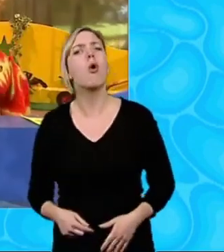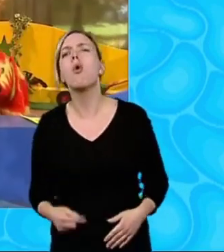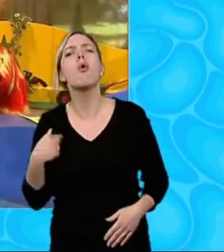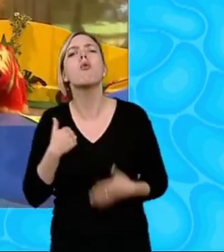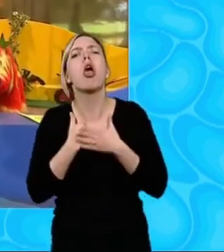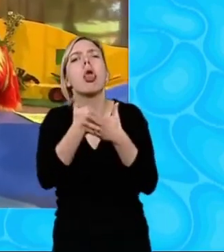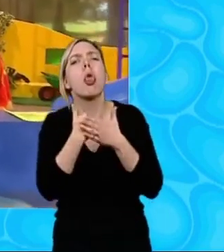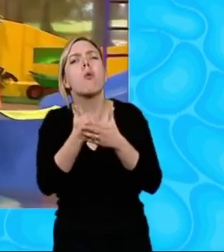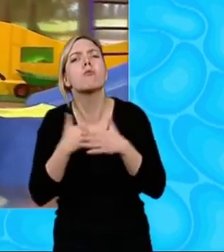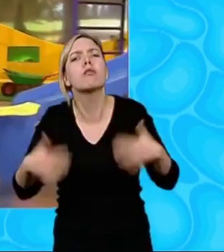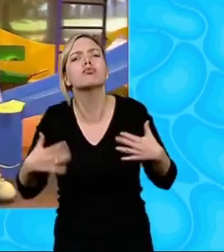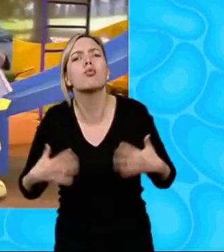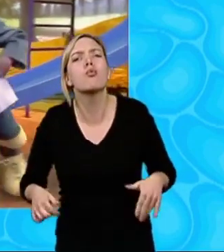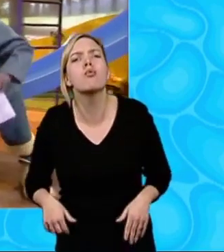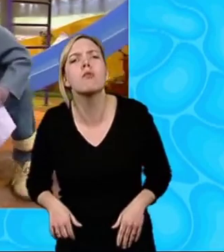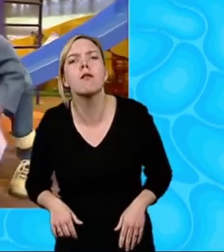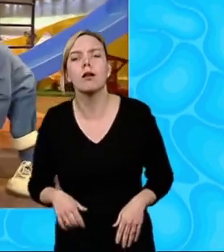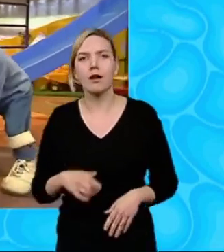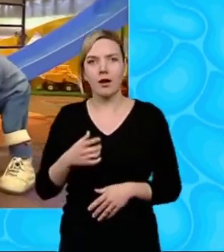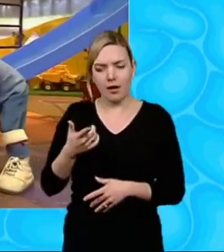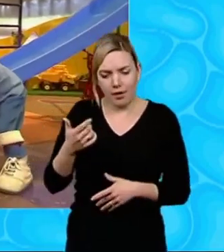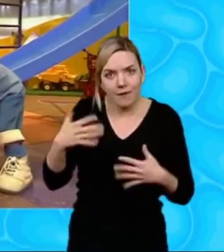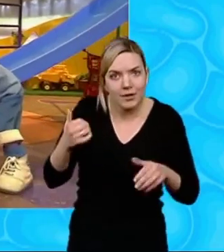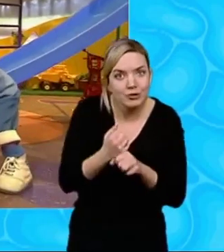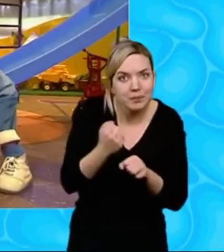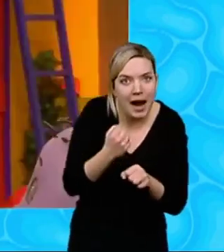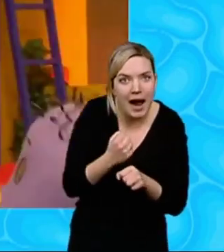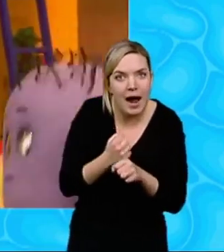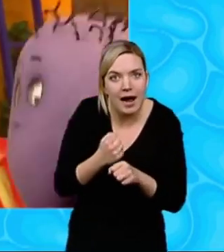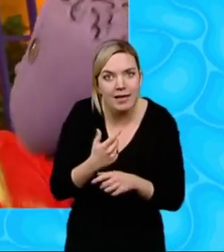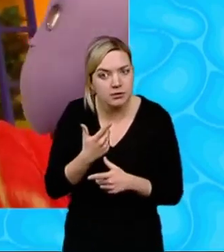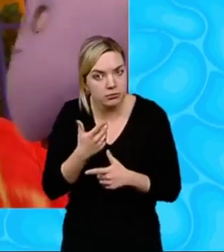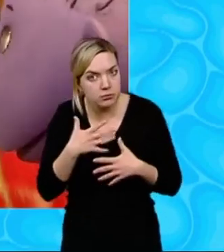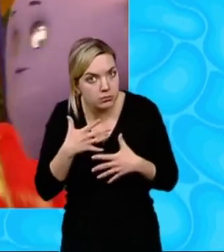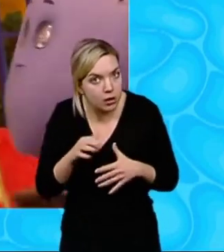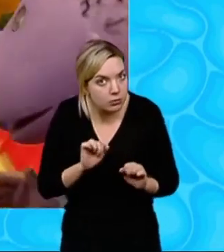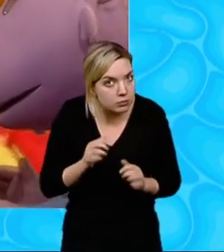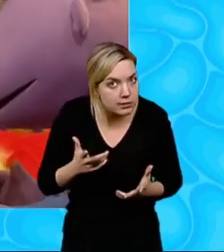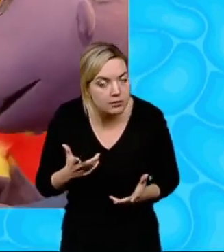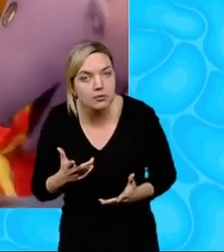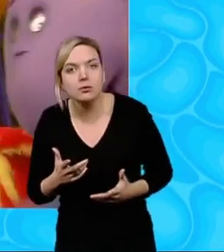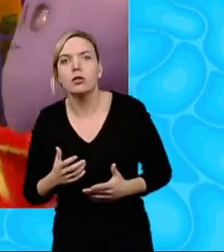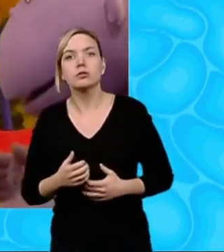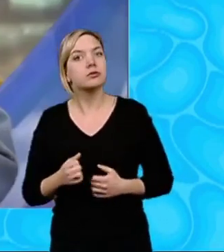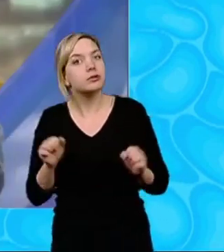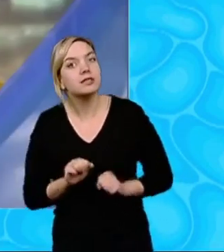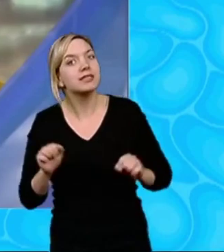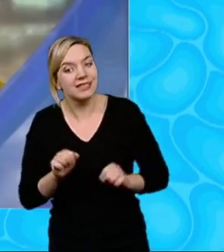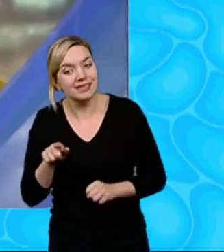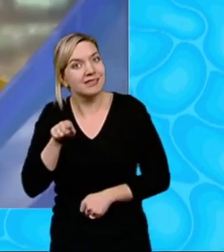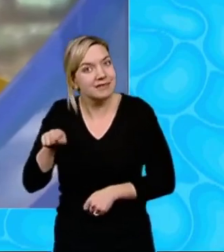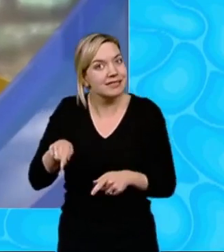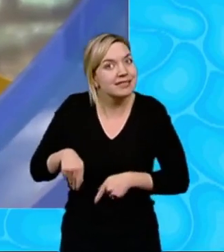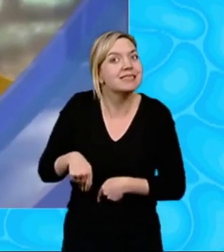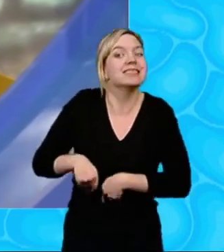to help Yes Haven't you finished making your surprise yet? Not yet Just keep Doodles and